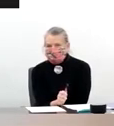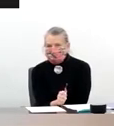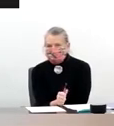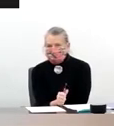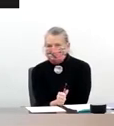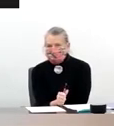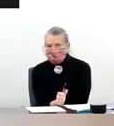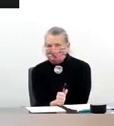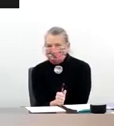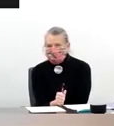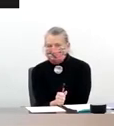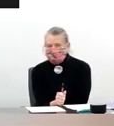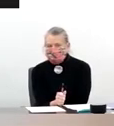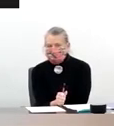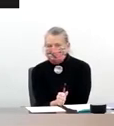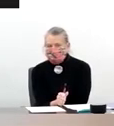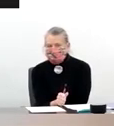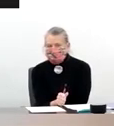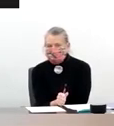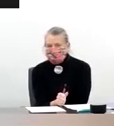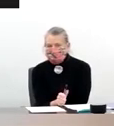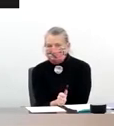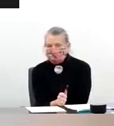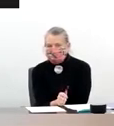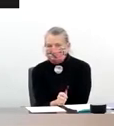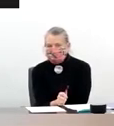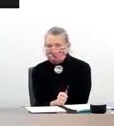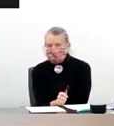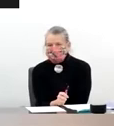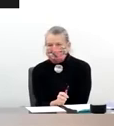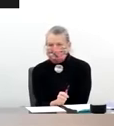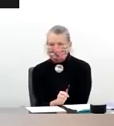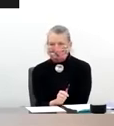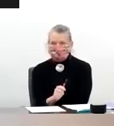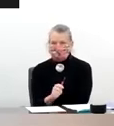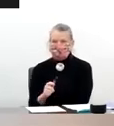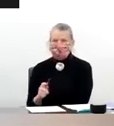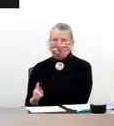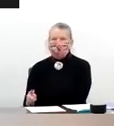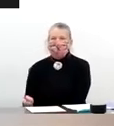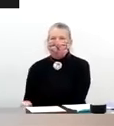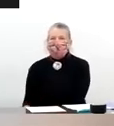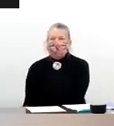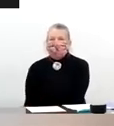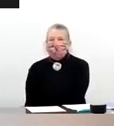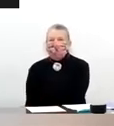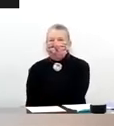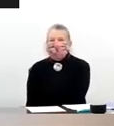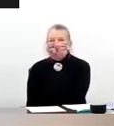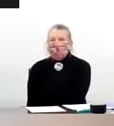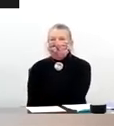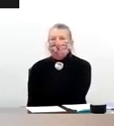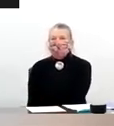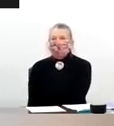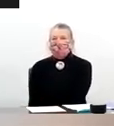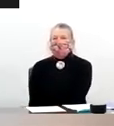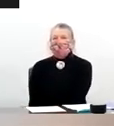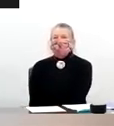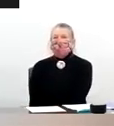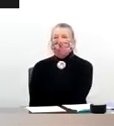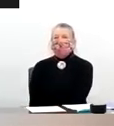coordination. They have a leadership team, then they have various cores focused on technology,